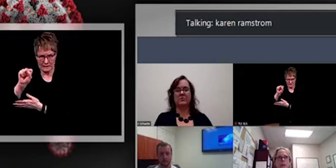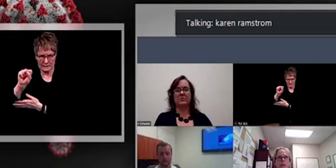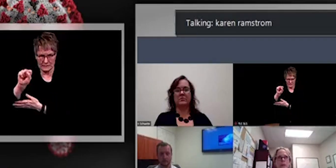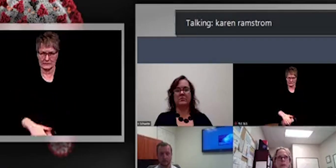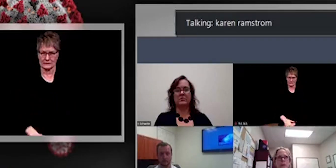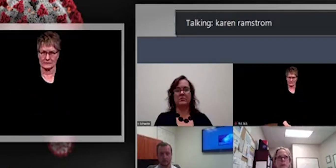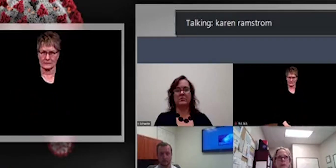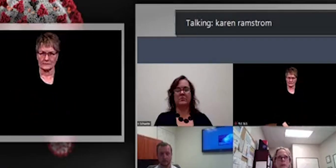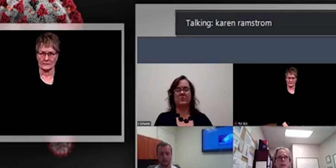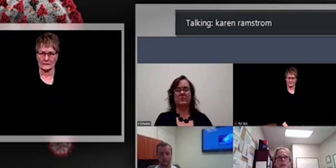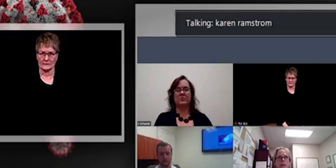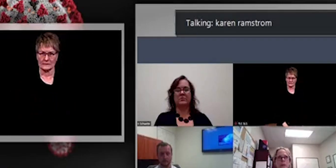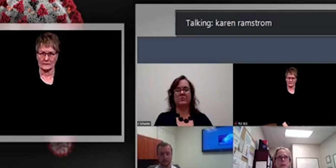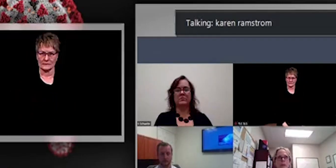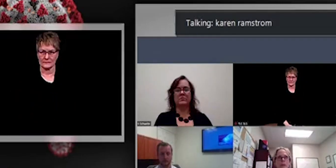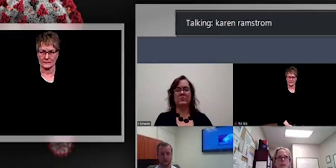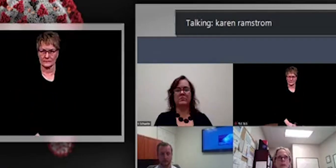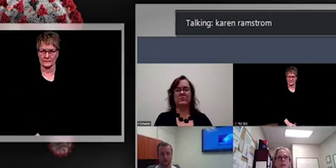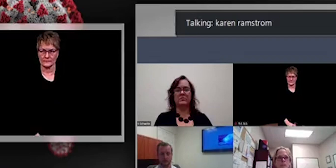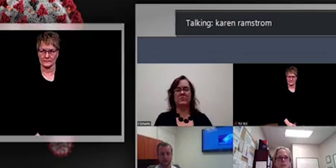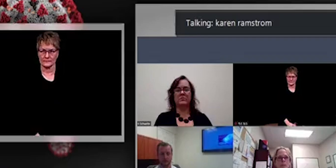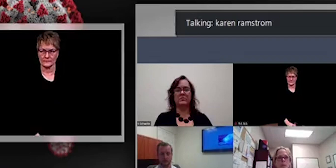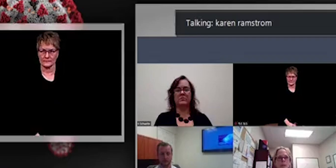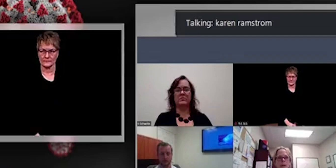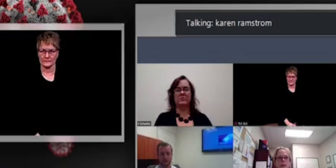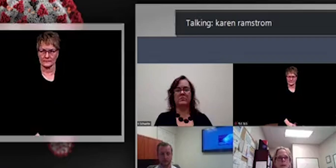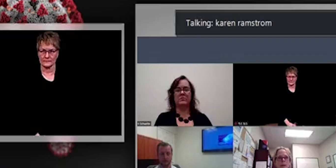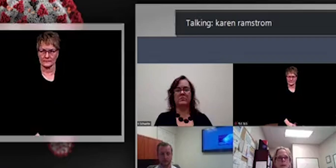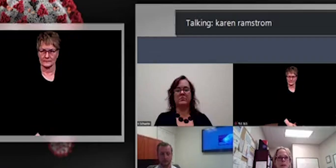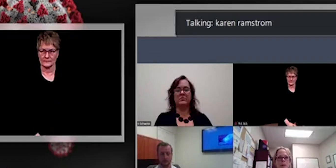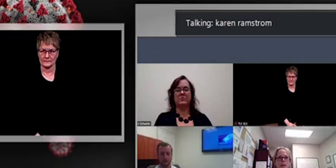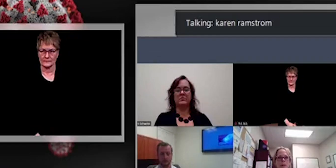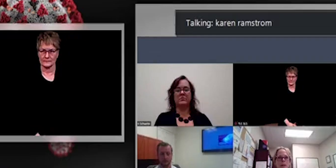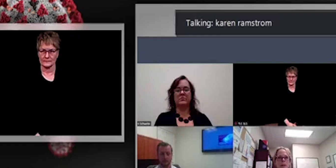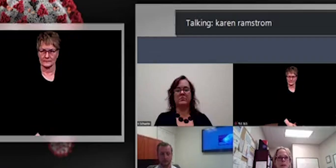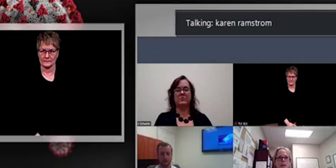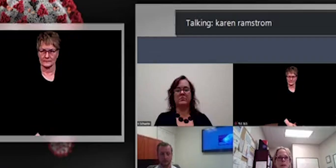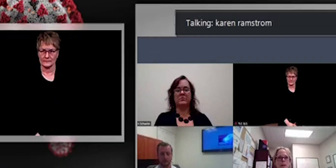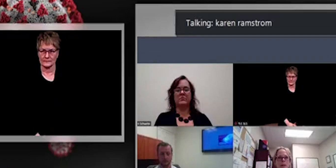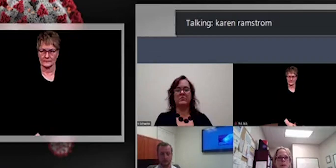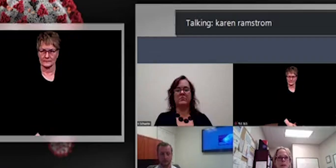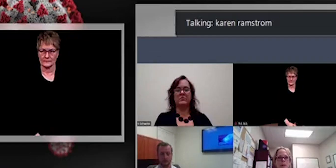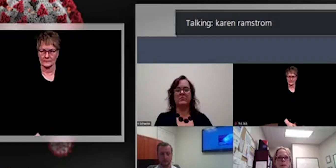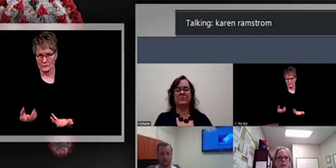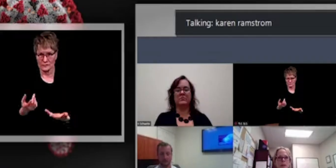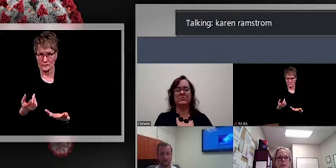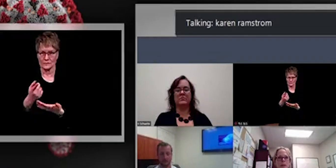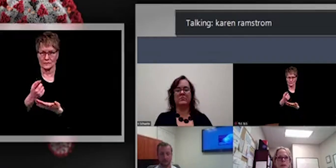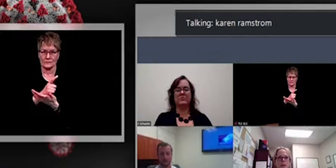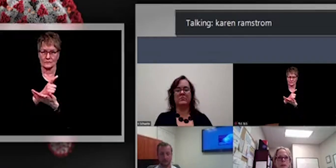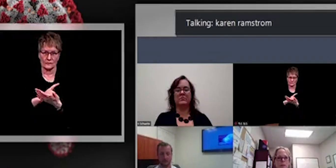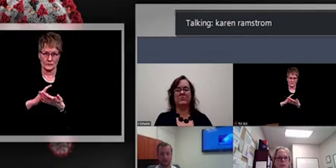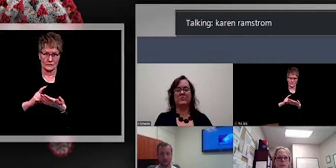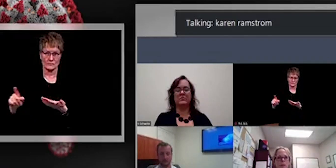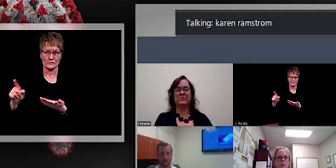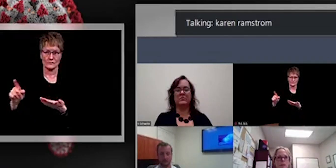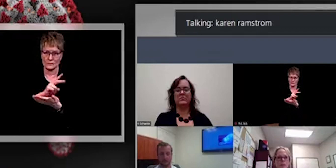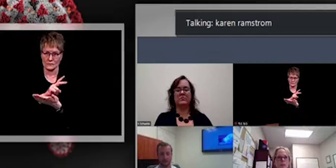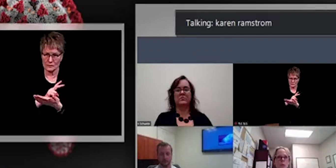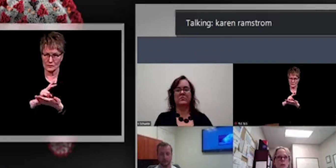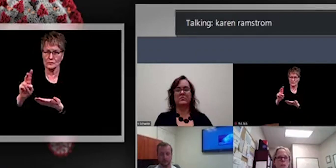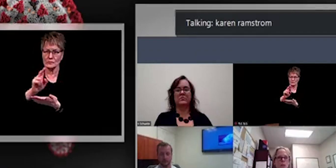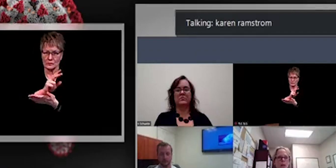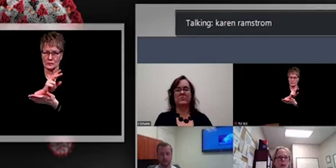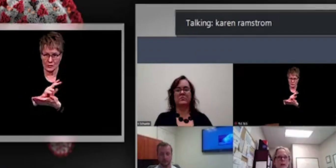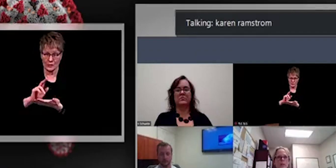uneven in terms of the allocation and trying to figure it out over the next couple of weeks, but the state's confident that, um, very